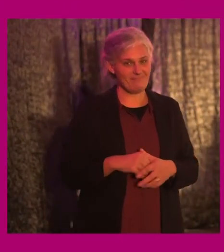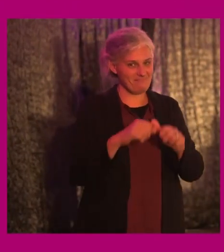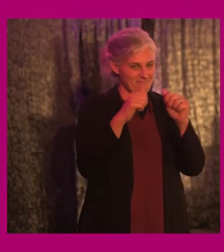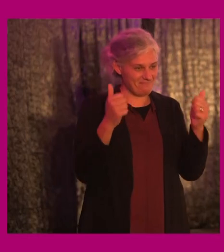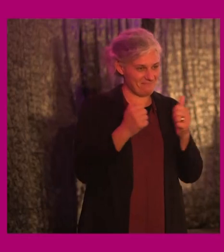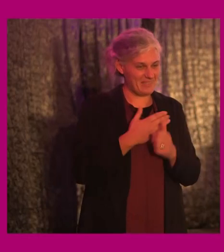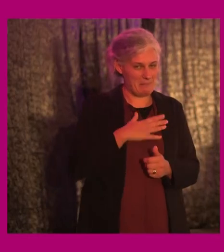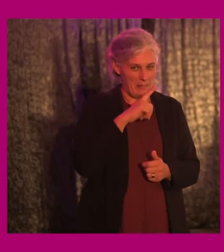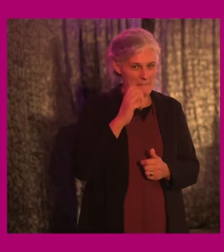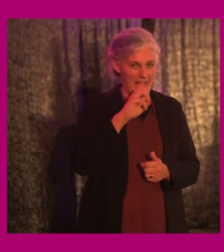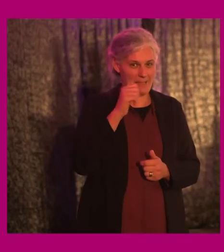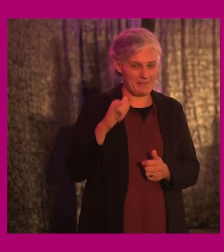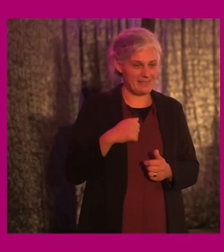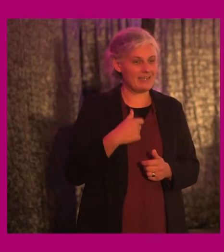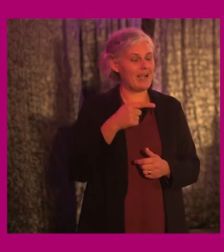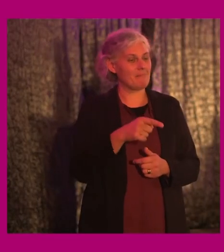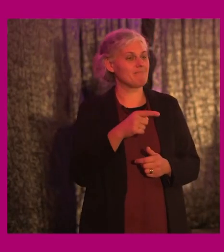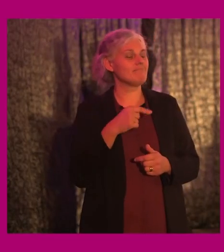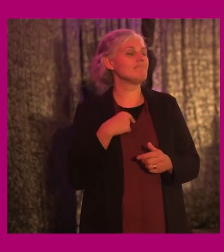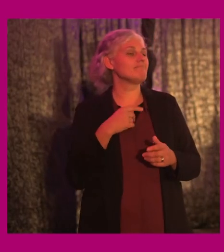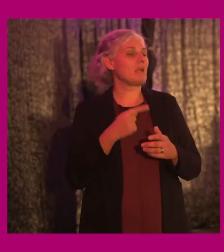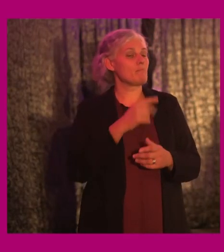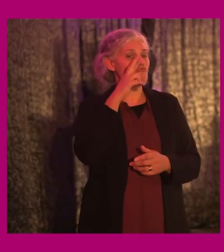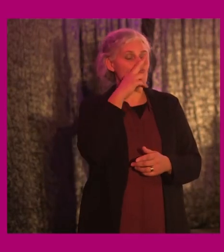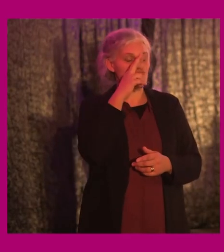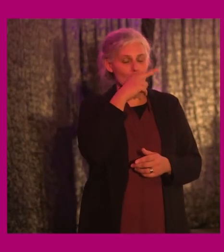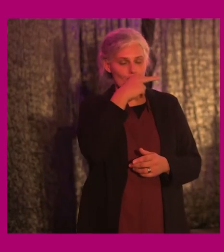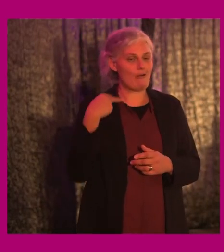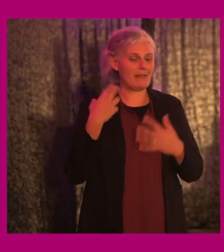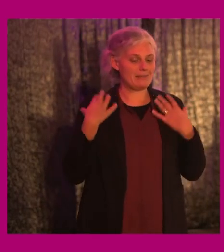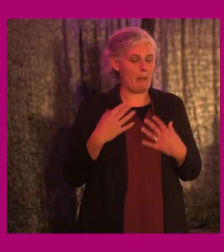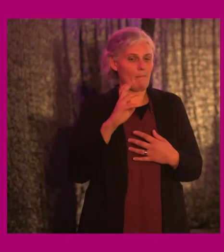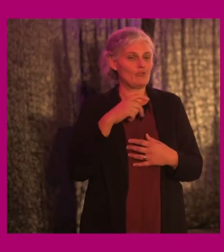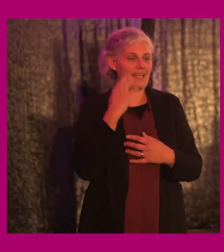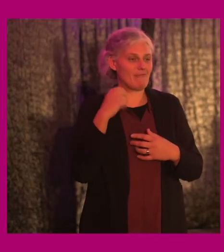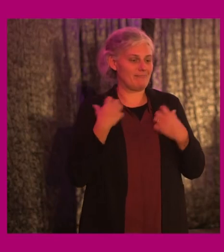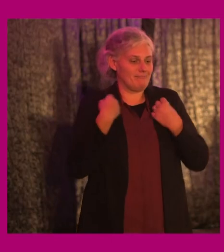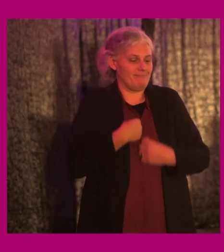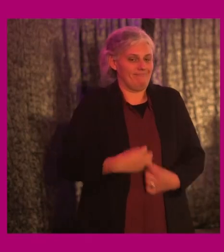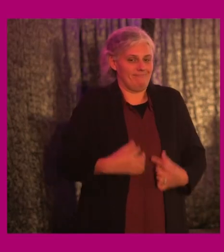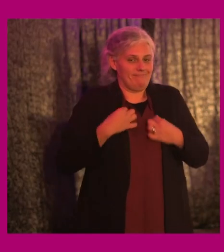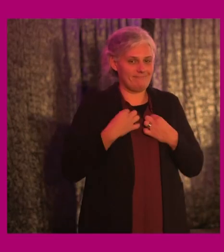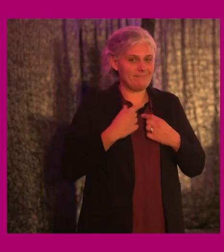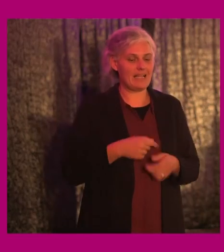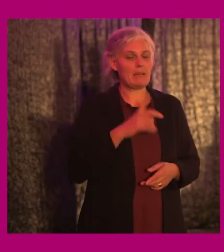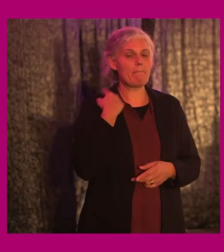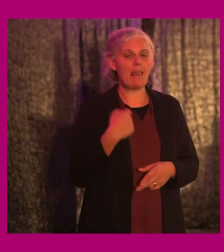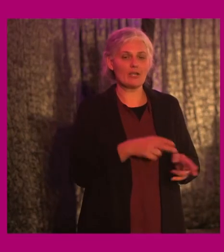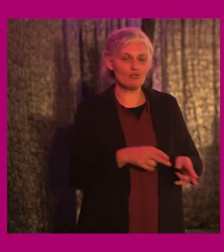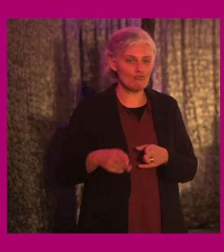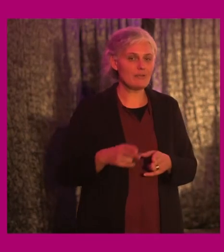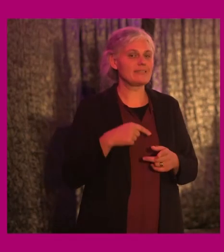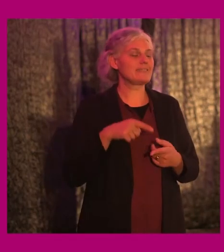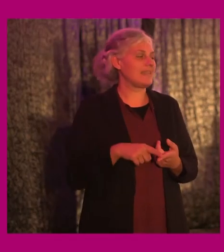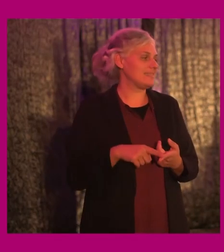guys. My name is Amy and I, like Eleanor, I'm wearing a red Bus Aeron uniform with the Bus Aeron logo on it with black trousers. I have dark